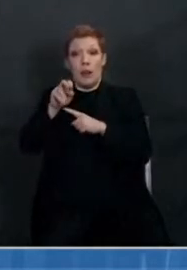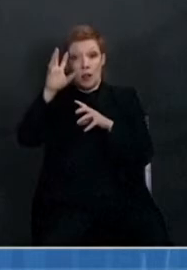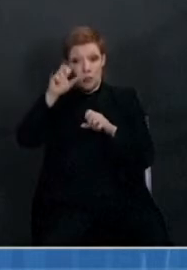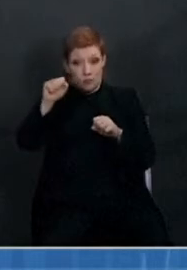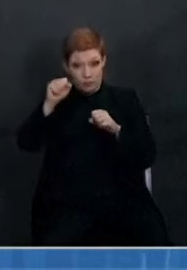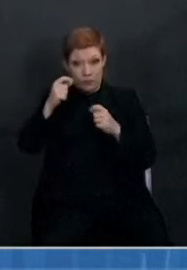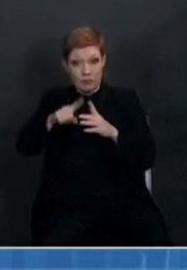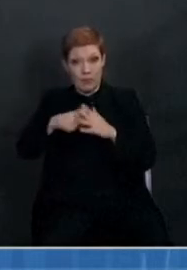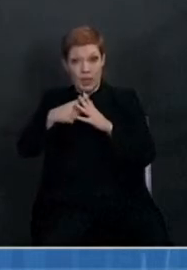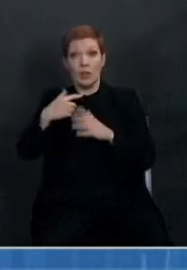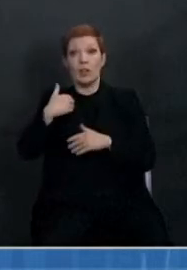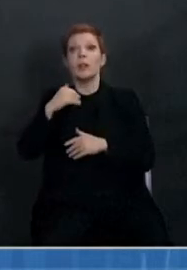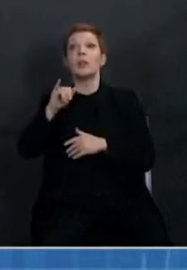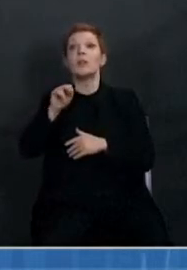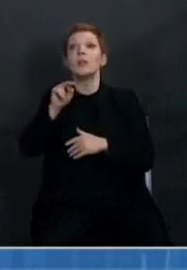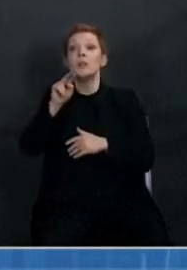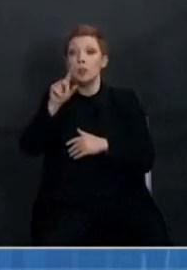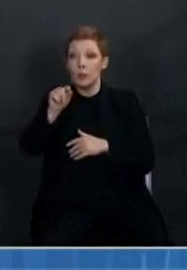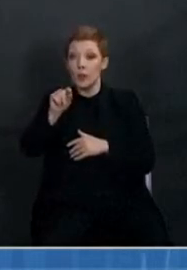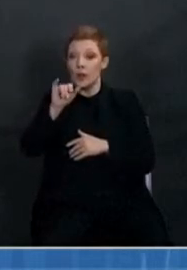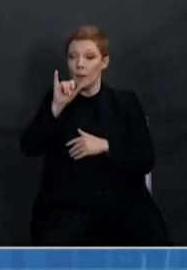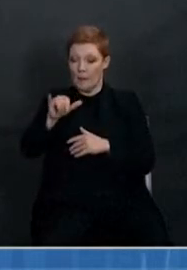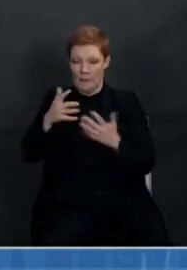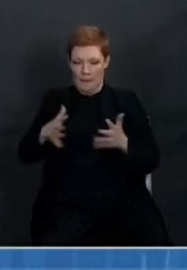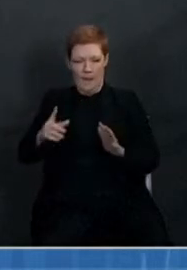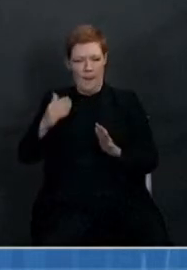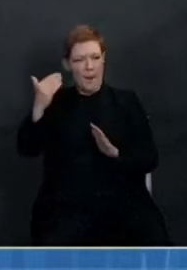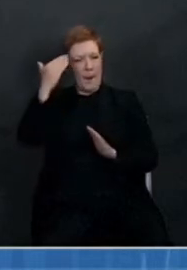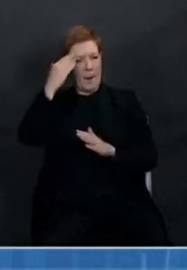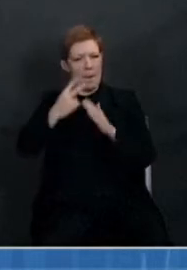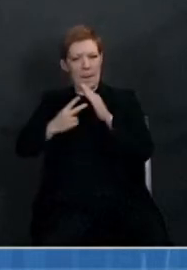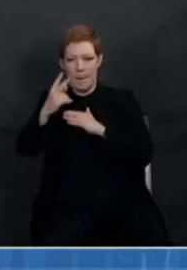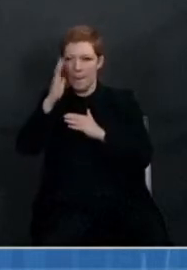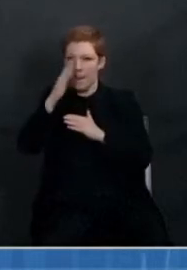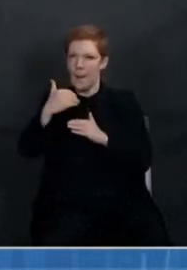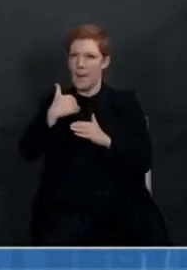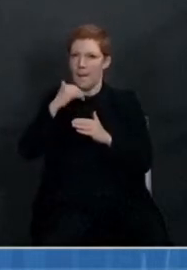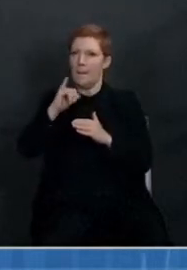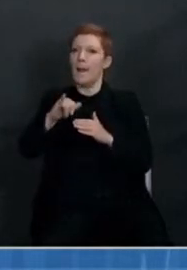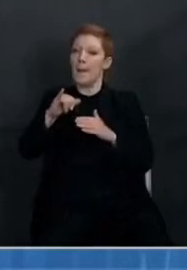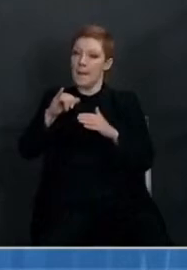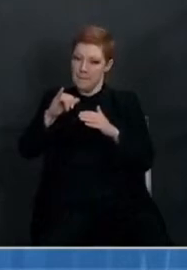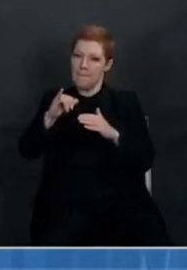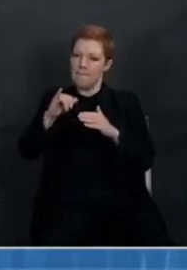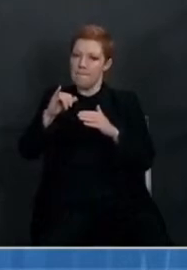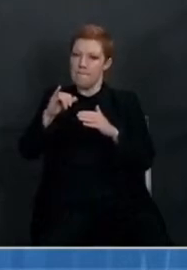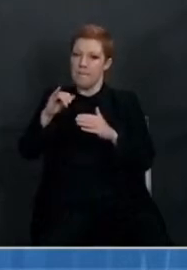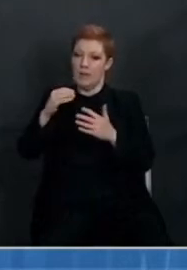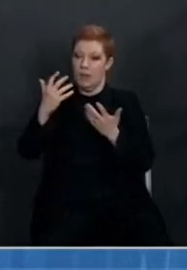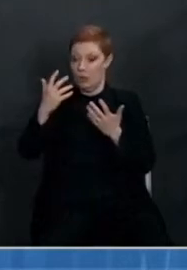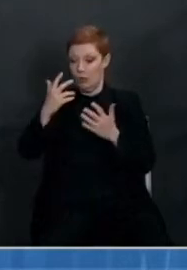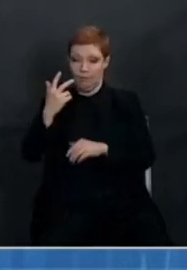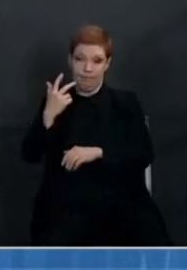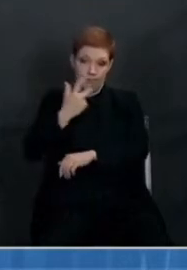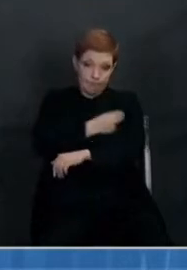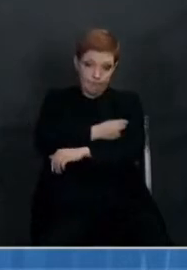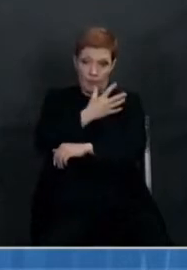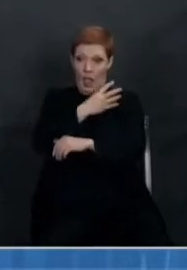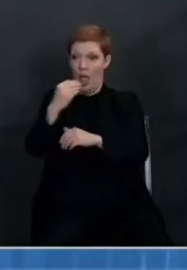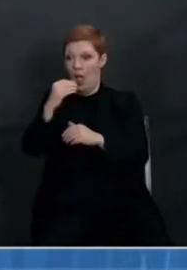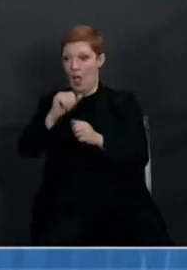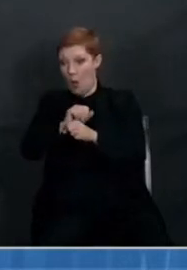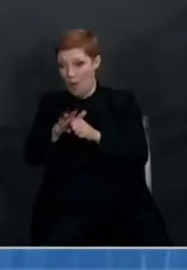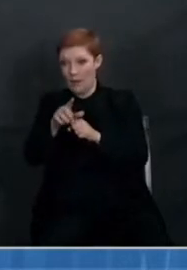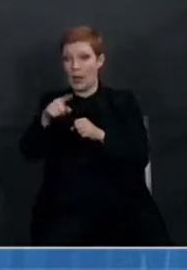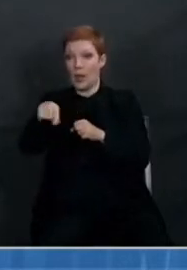full data picture necessary to drive equity. And that's why President Biden issued an executive order on advancing racial equity and support for